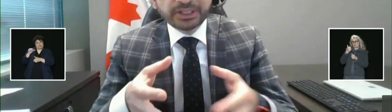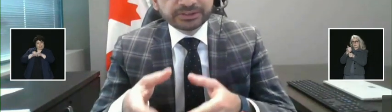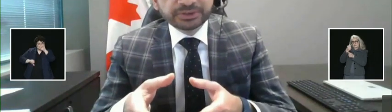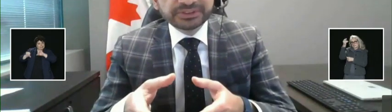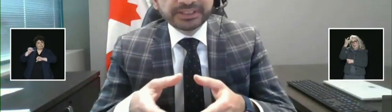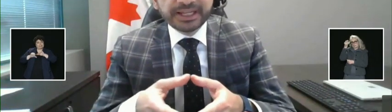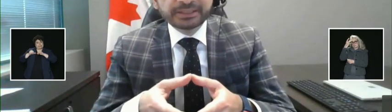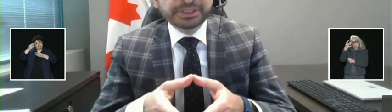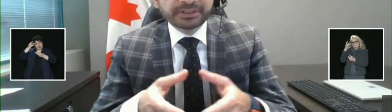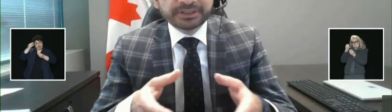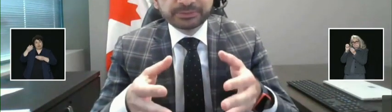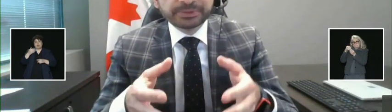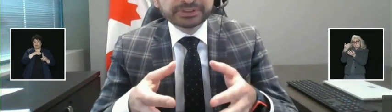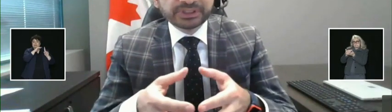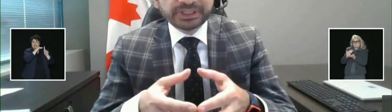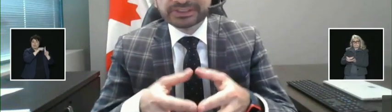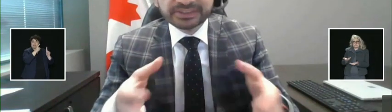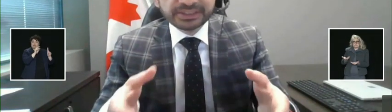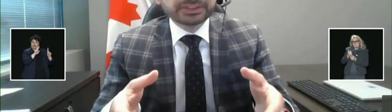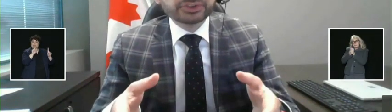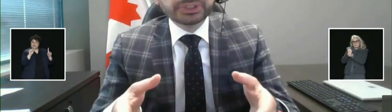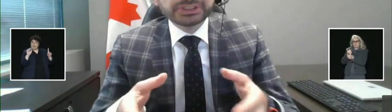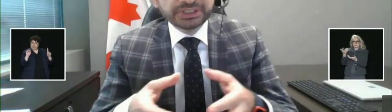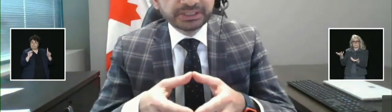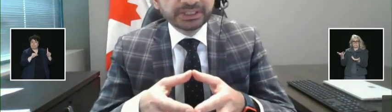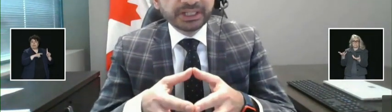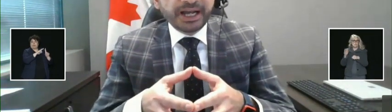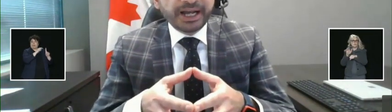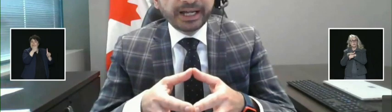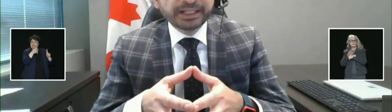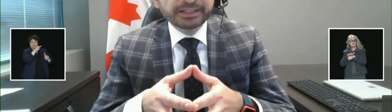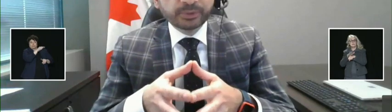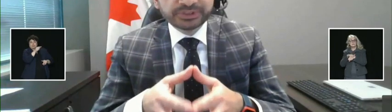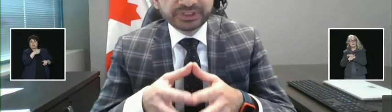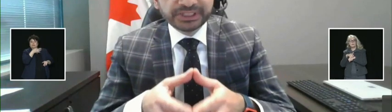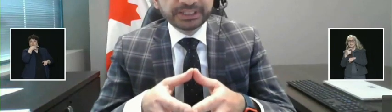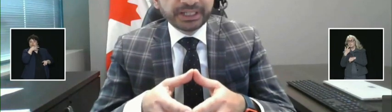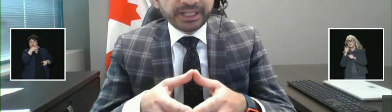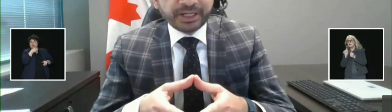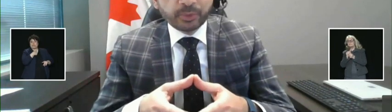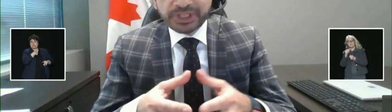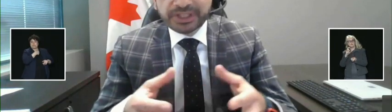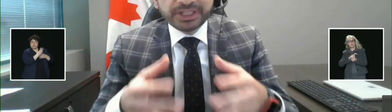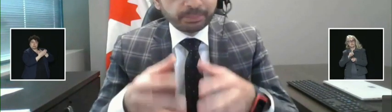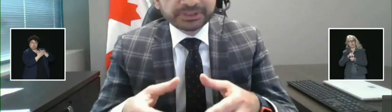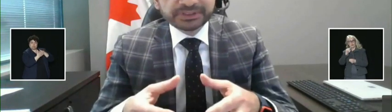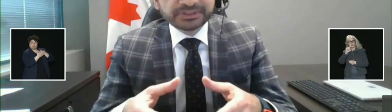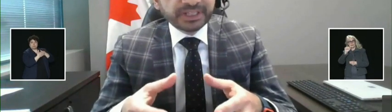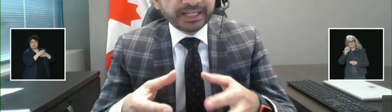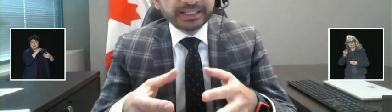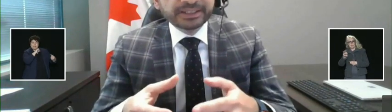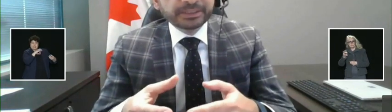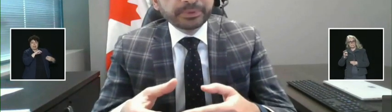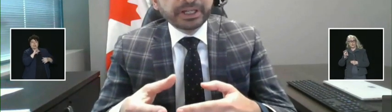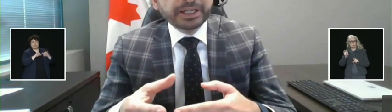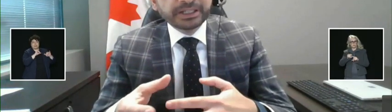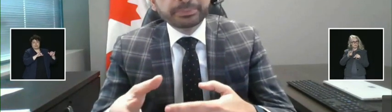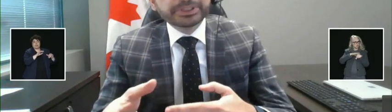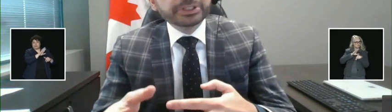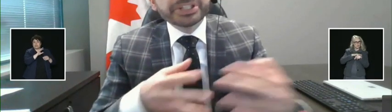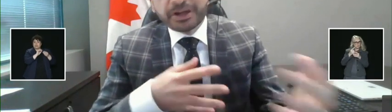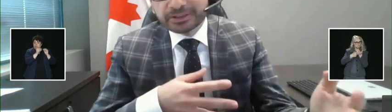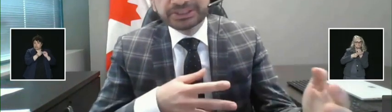Dr. Theresa Tam and other experts assessing the situation that we're seeing. With the numbers and